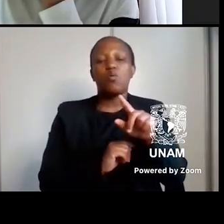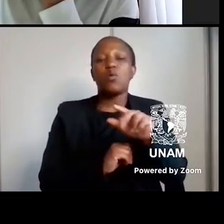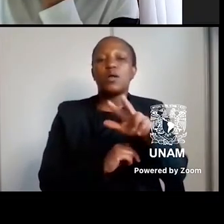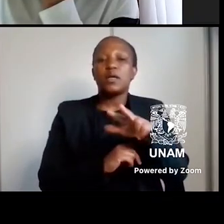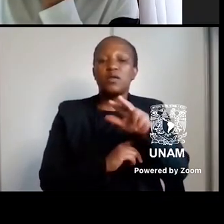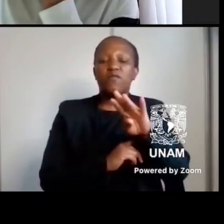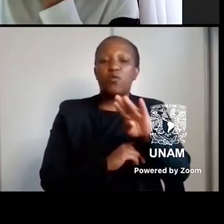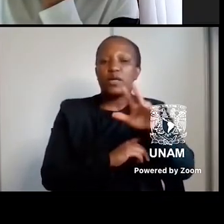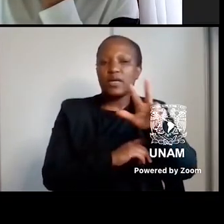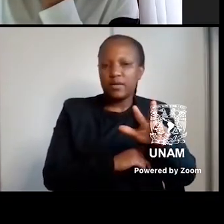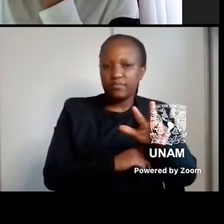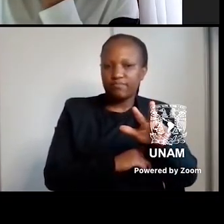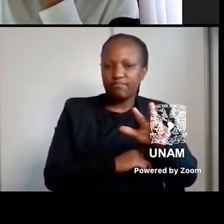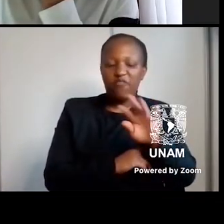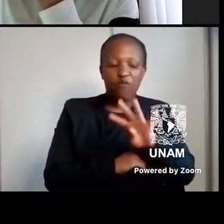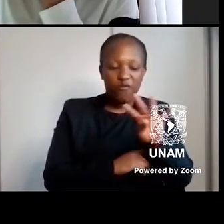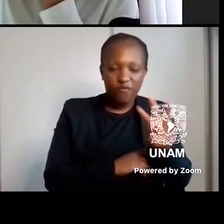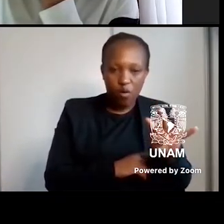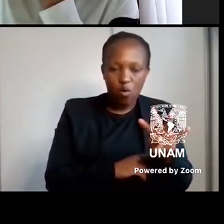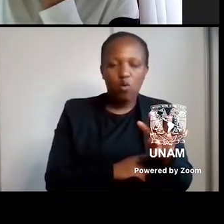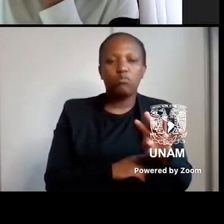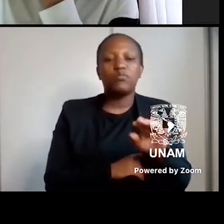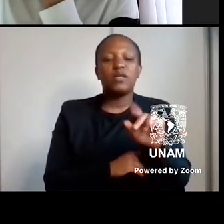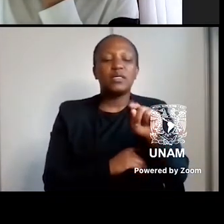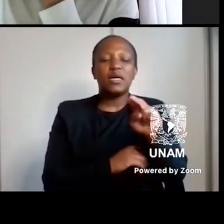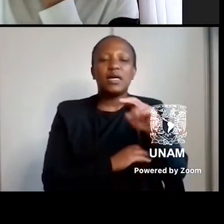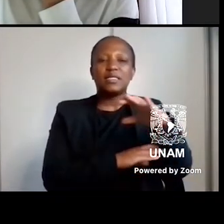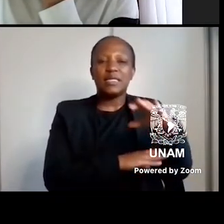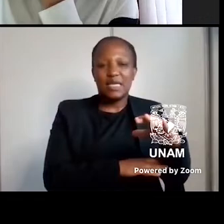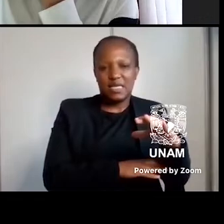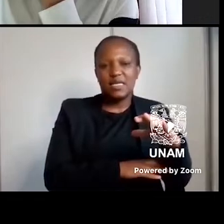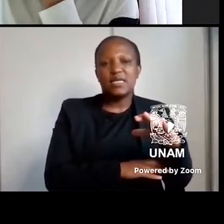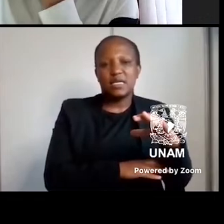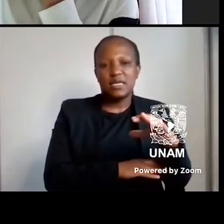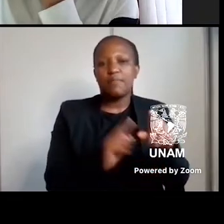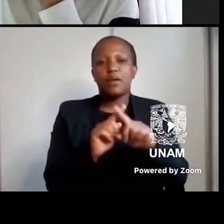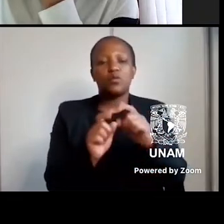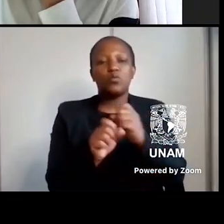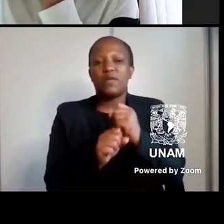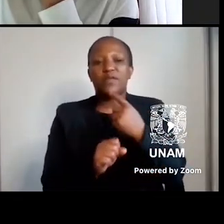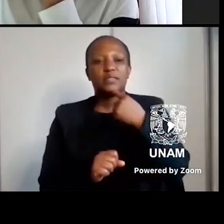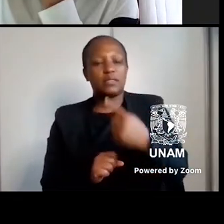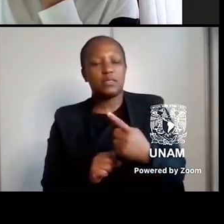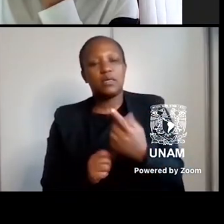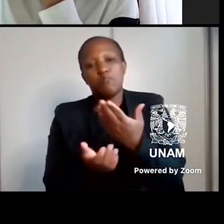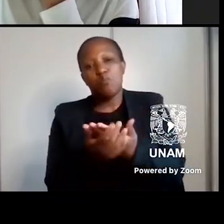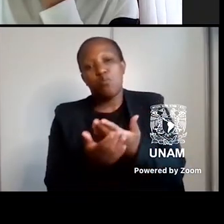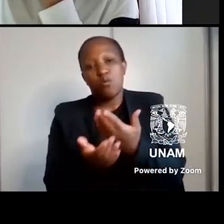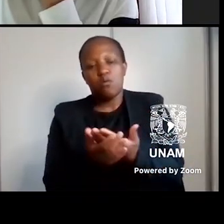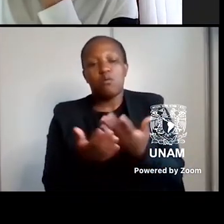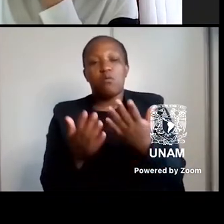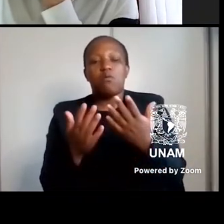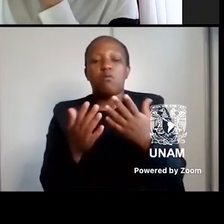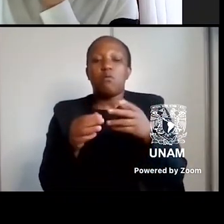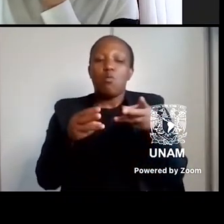beginning in 1996, and possibly, though you don't mention it, but perhaps an event that's emblematic of state violence, the